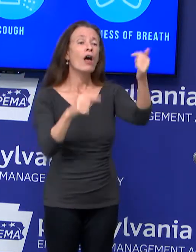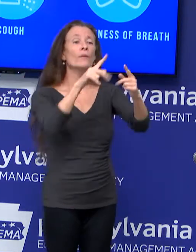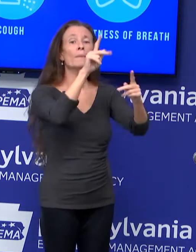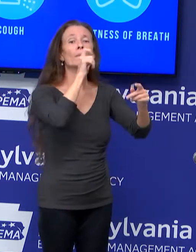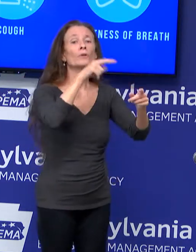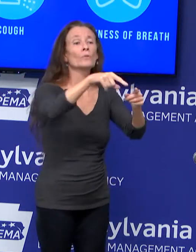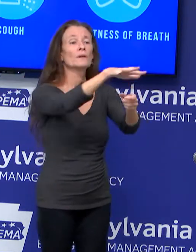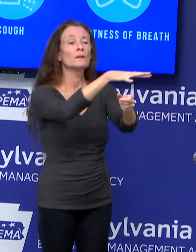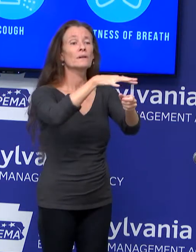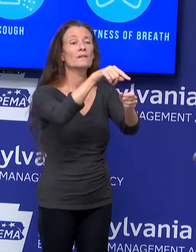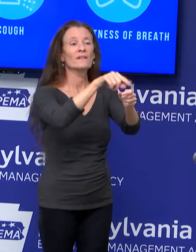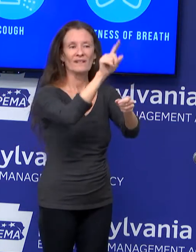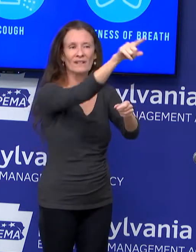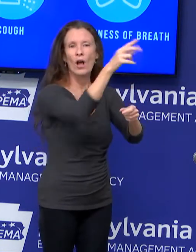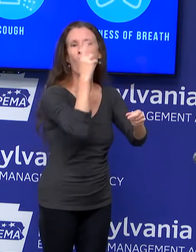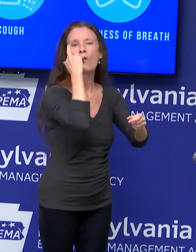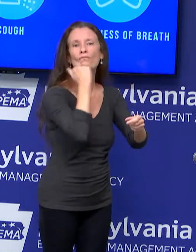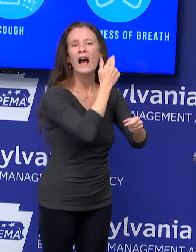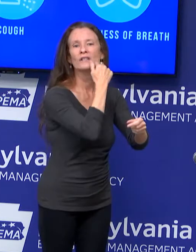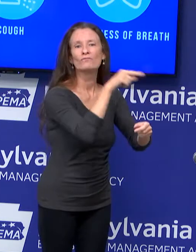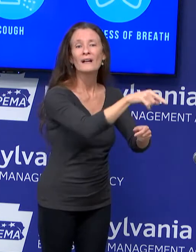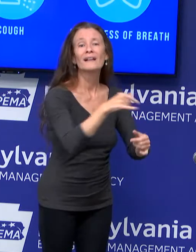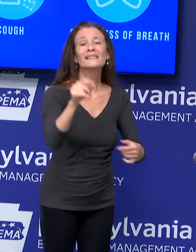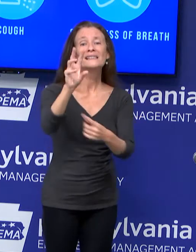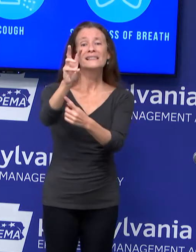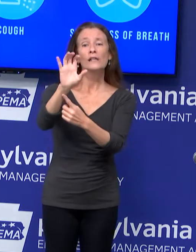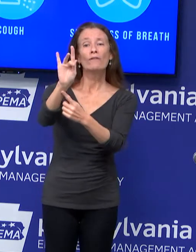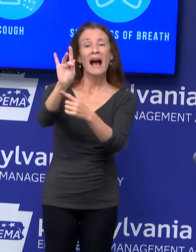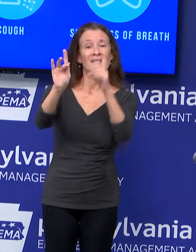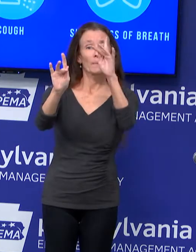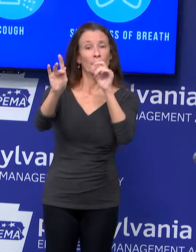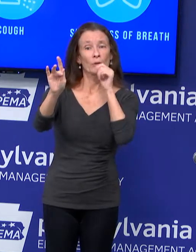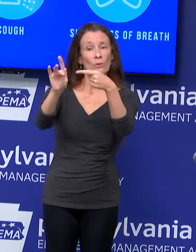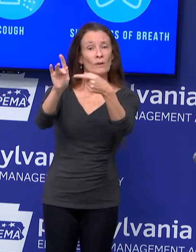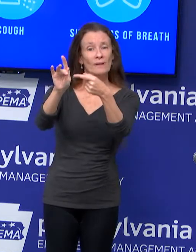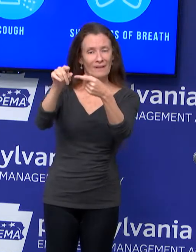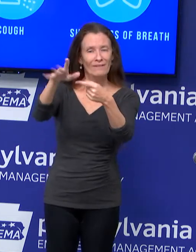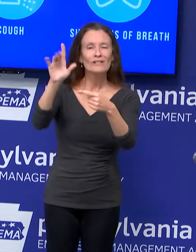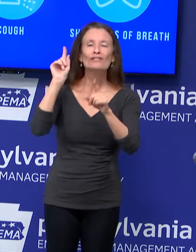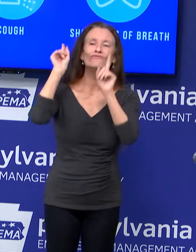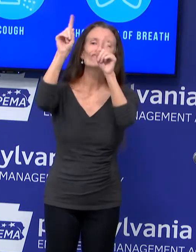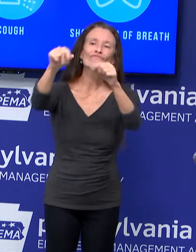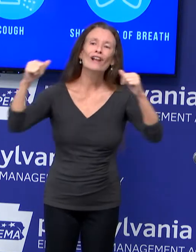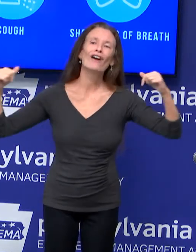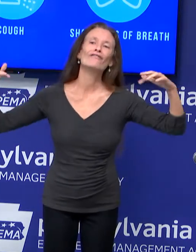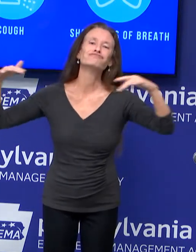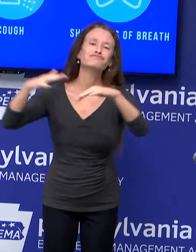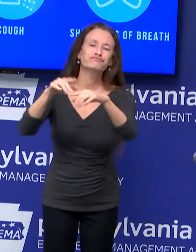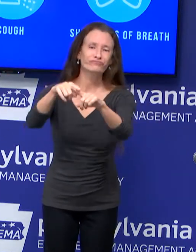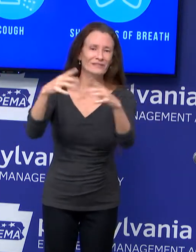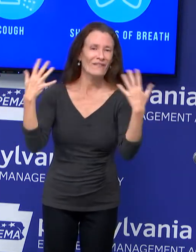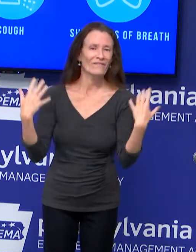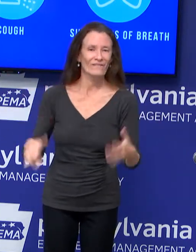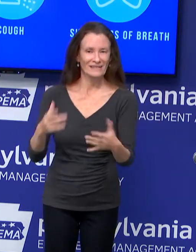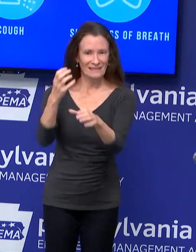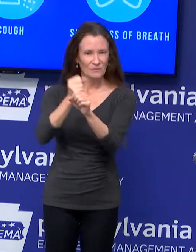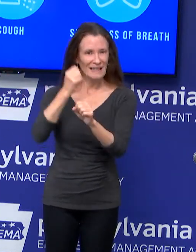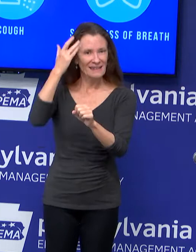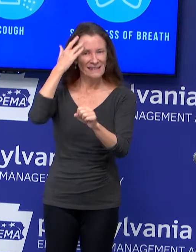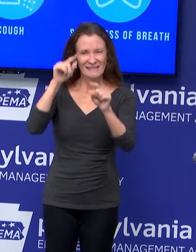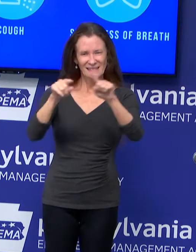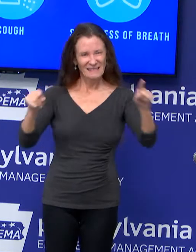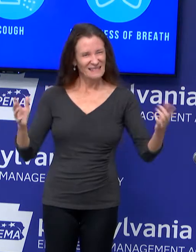618 had said they had been to a mass gathering in the 14 days before they got sick. I cannot stress enough how